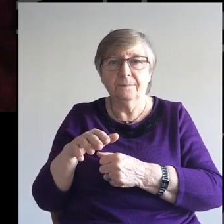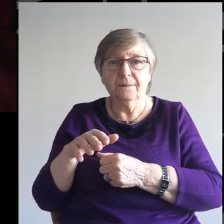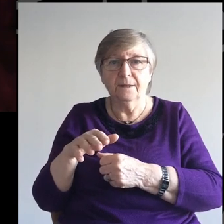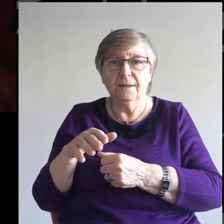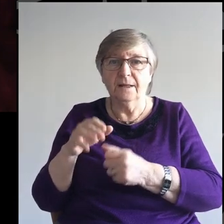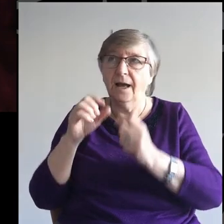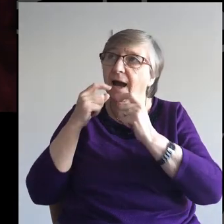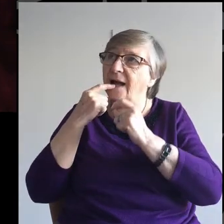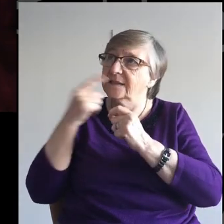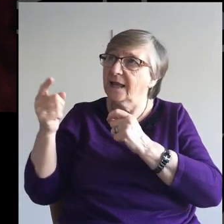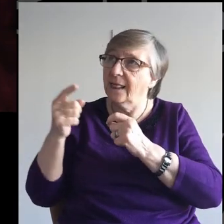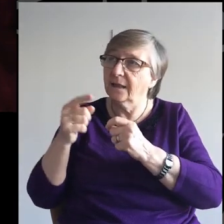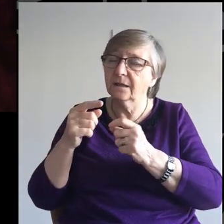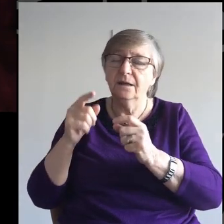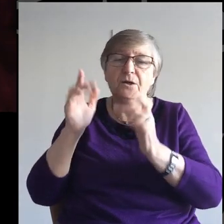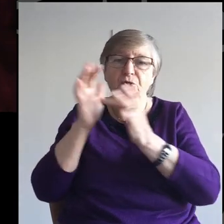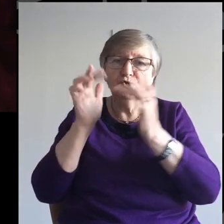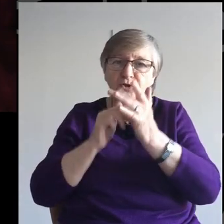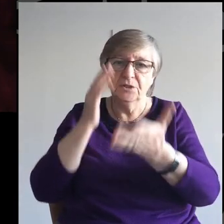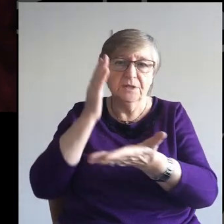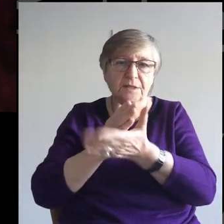and calling Jesus our king.